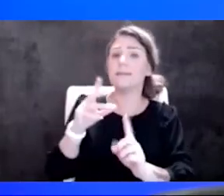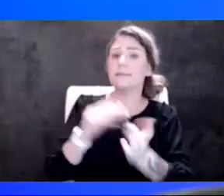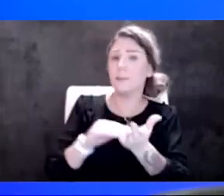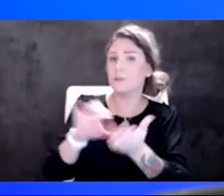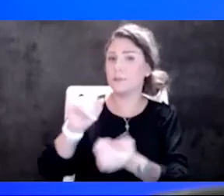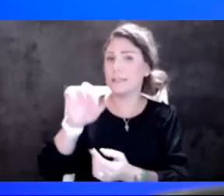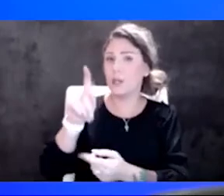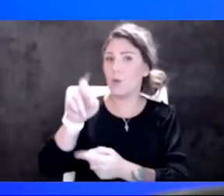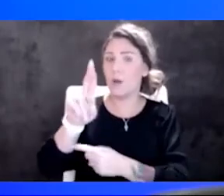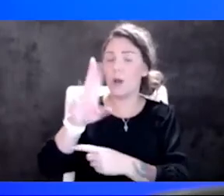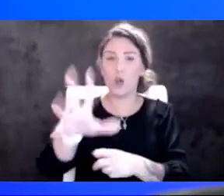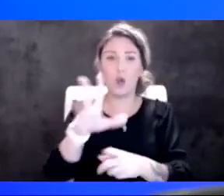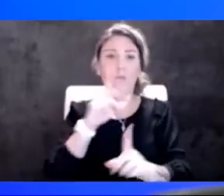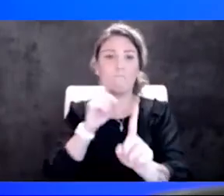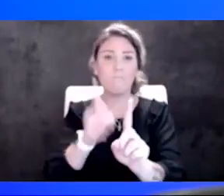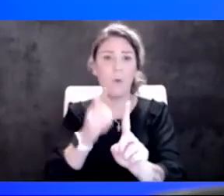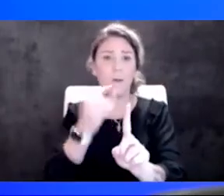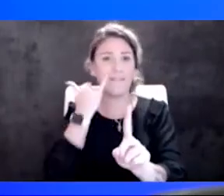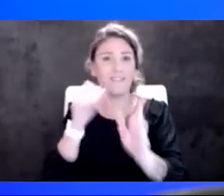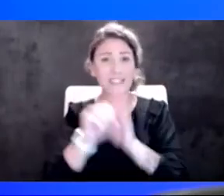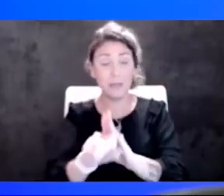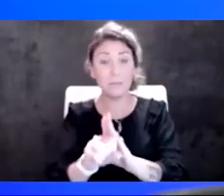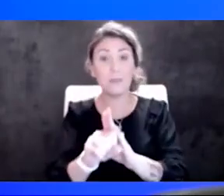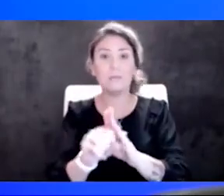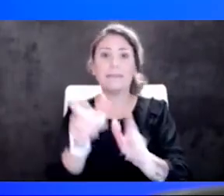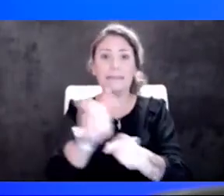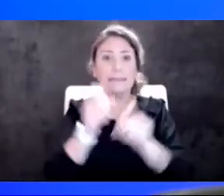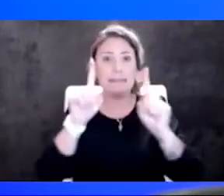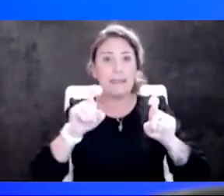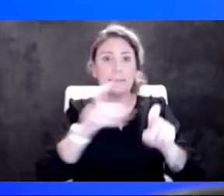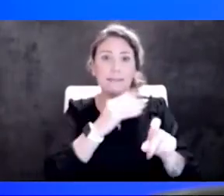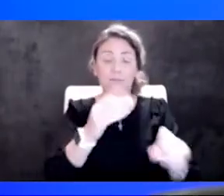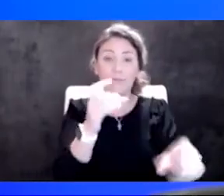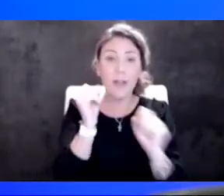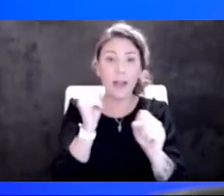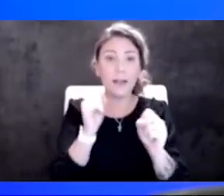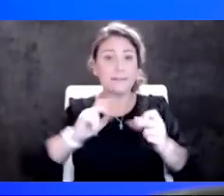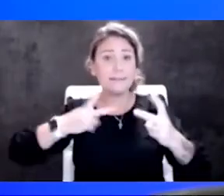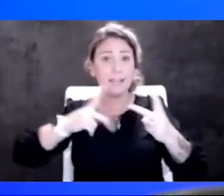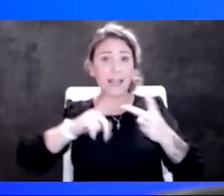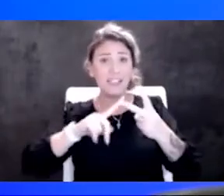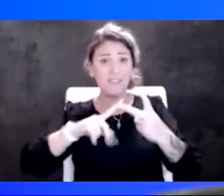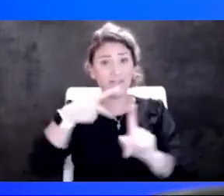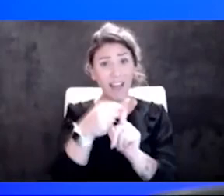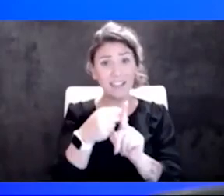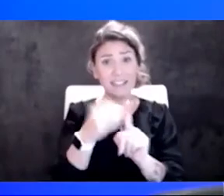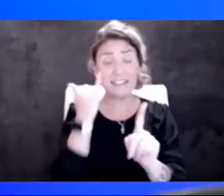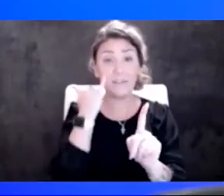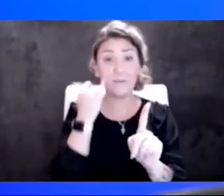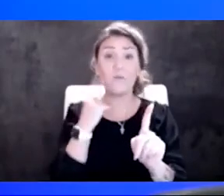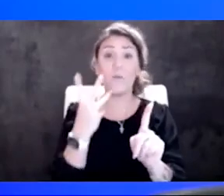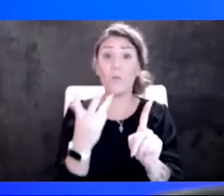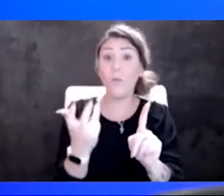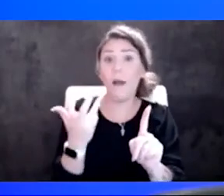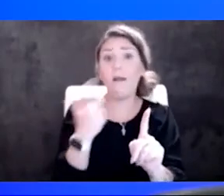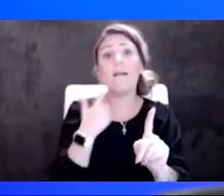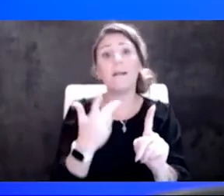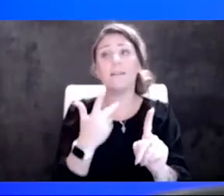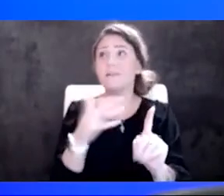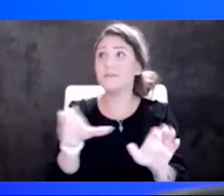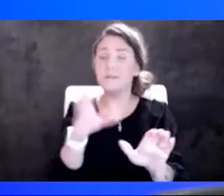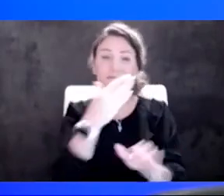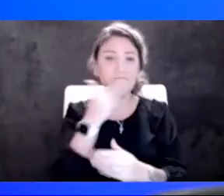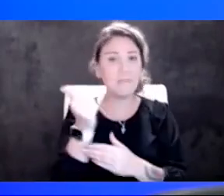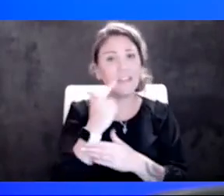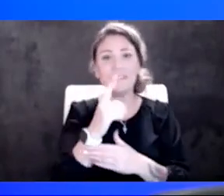get tested and do it quickly. And secondly, get vaccinated. If you want to, you know, you want to do your best to stay out of the hospital,